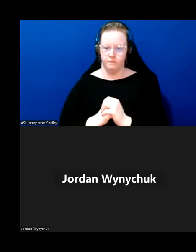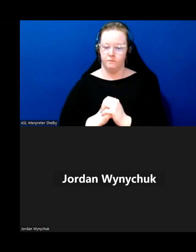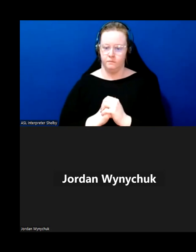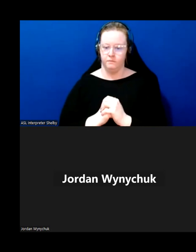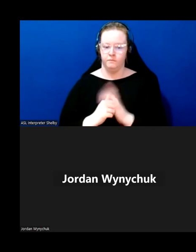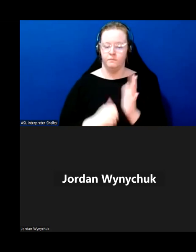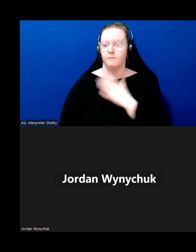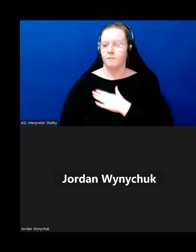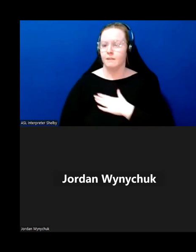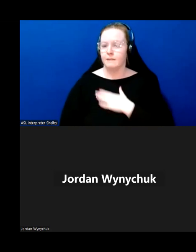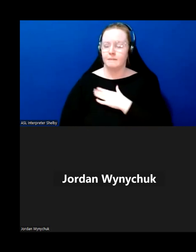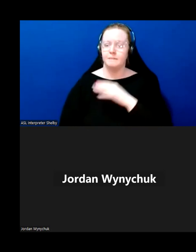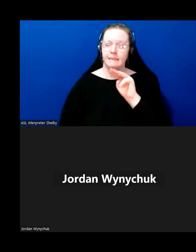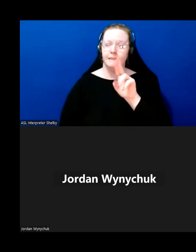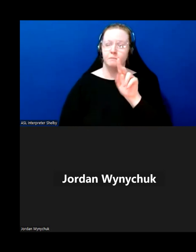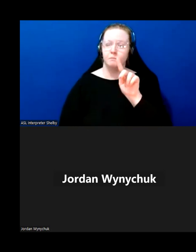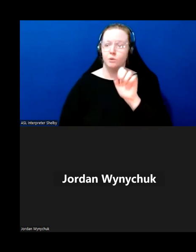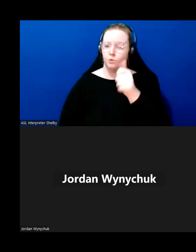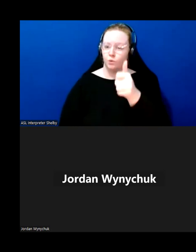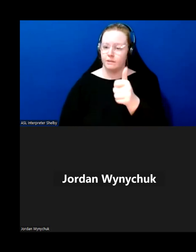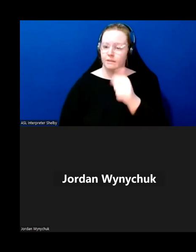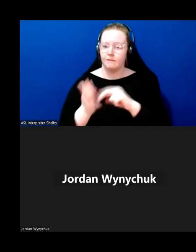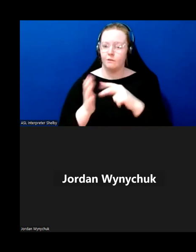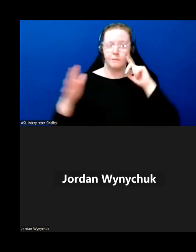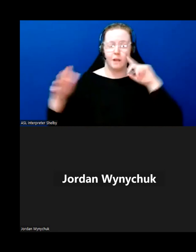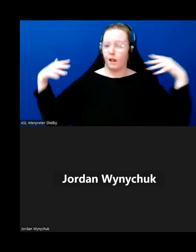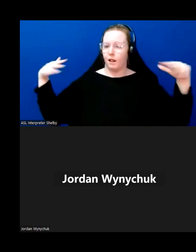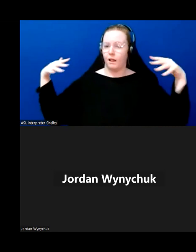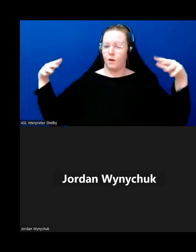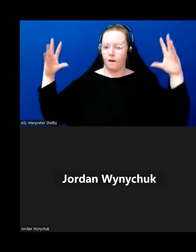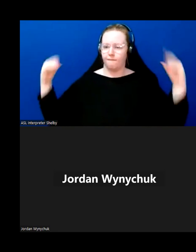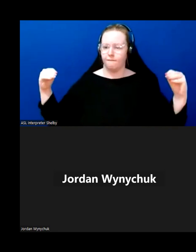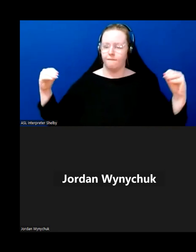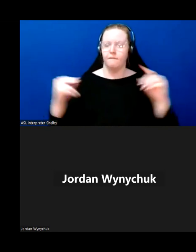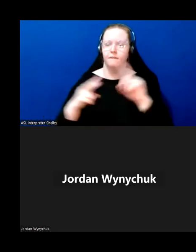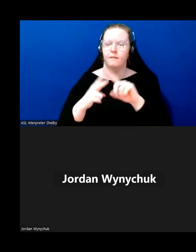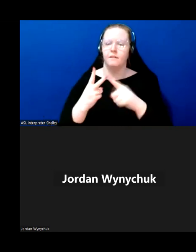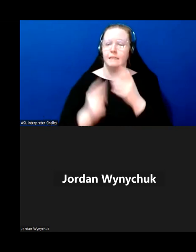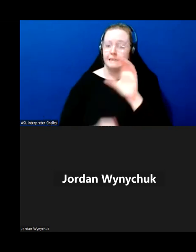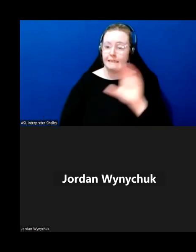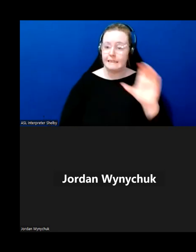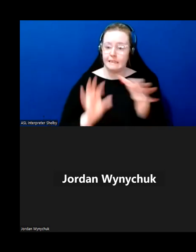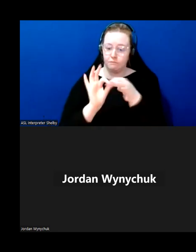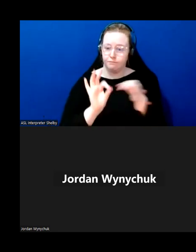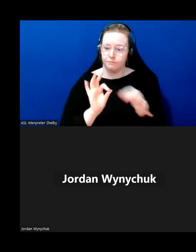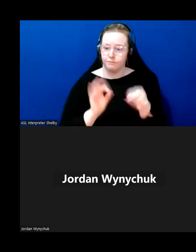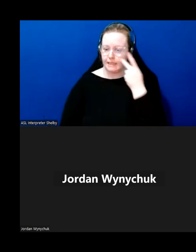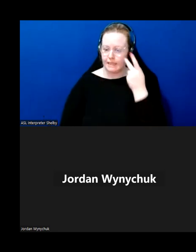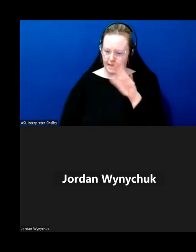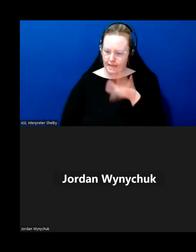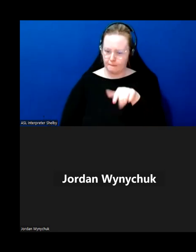please mute your mic to block out any outside noise click the close captioning button on the bottom of your screen